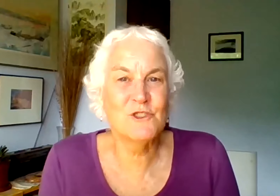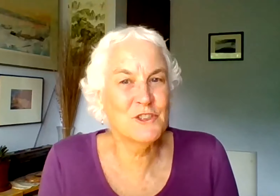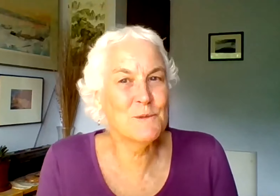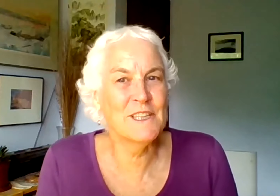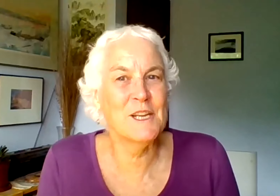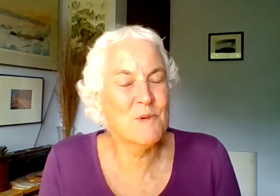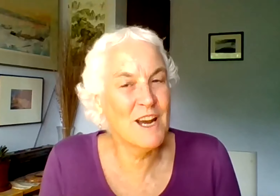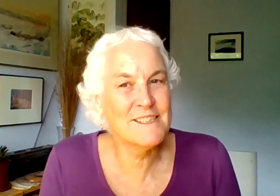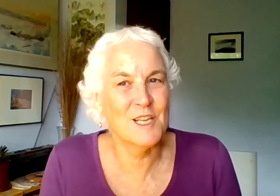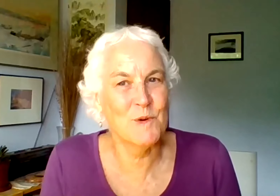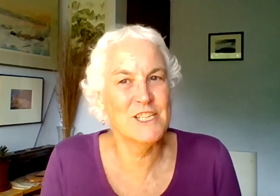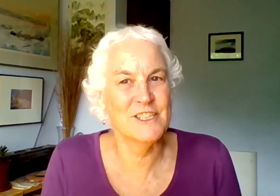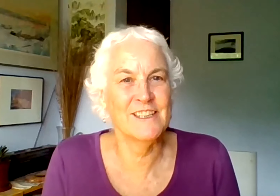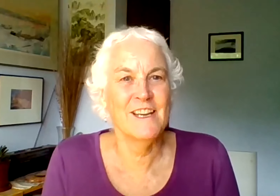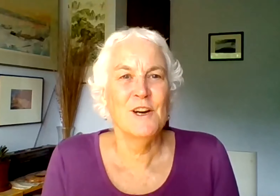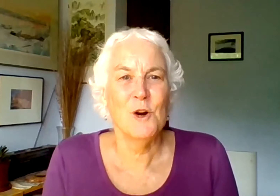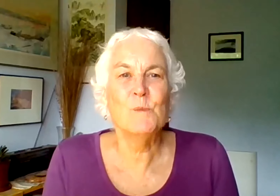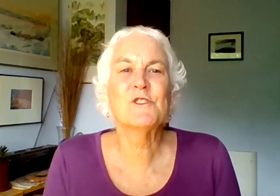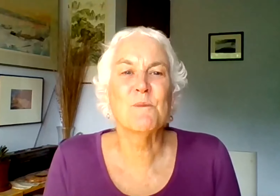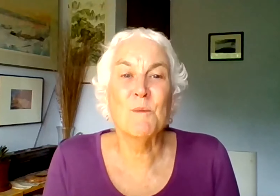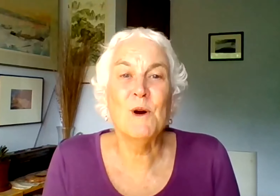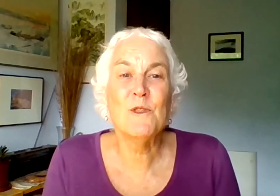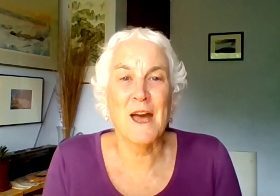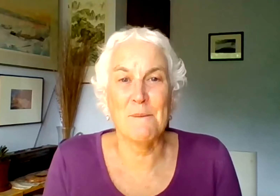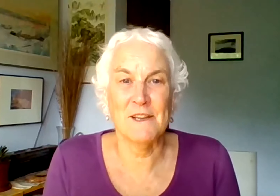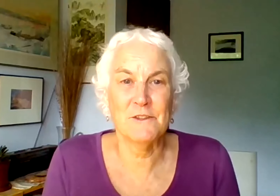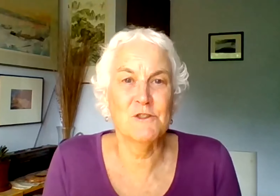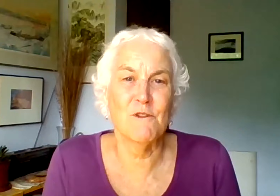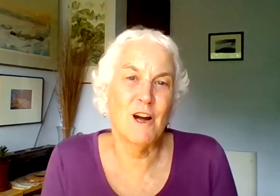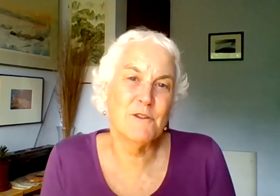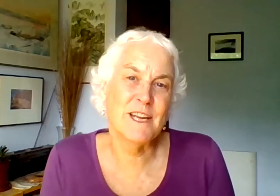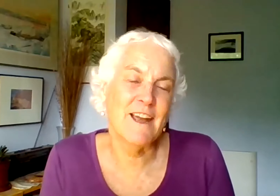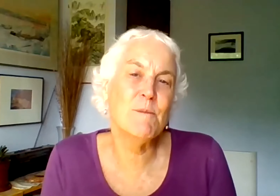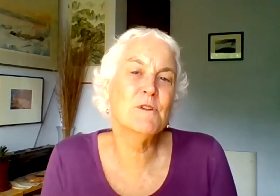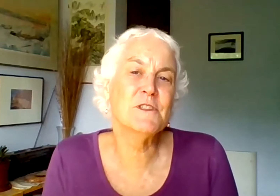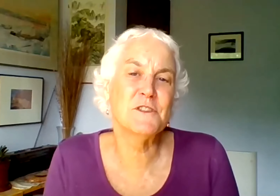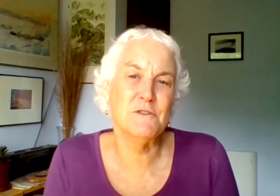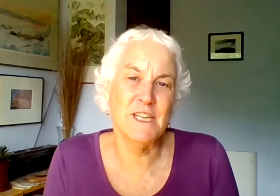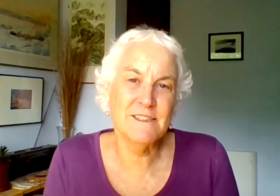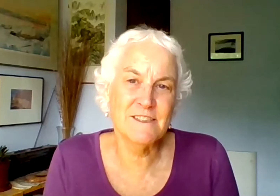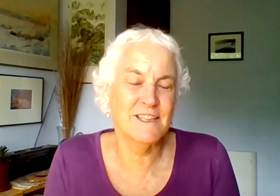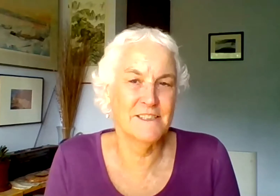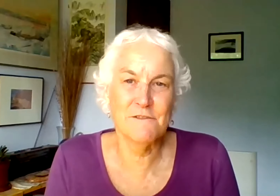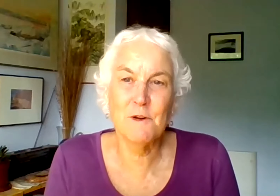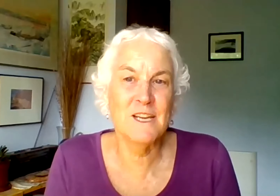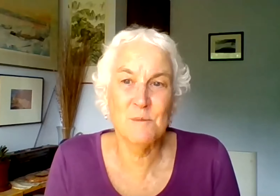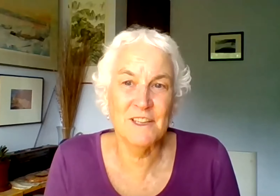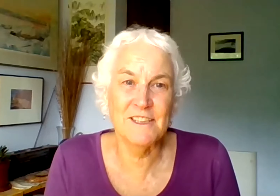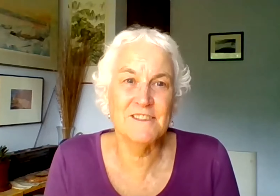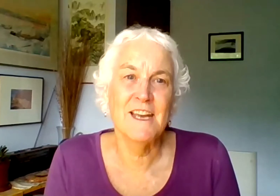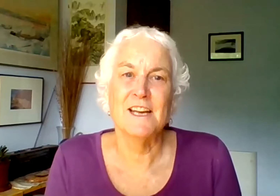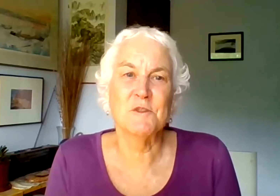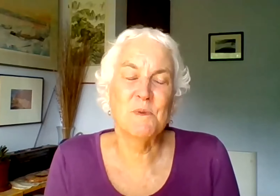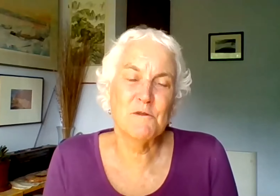Virtual Disability Pride Celebration hopes to promote that message of honoring every person's uniqueness and differing